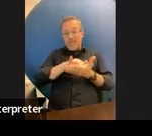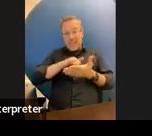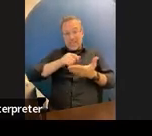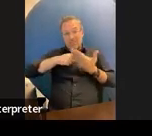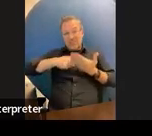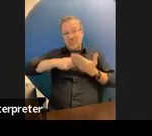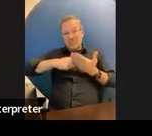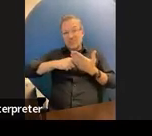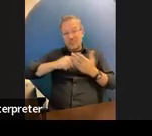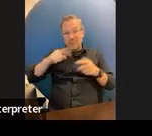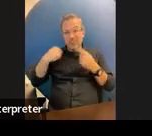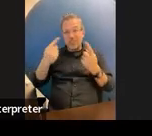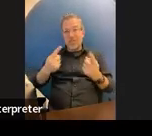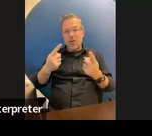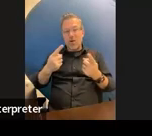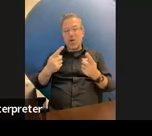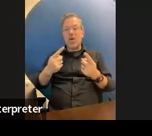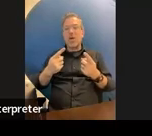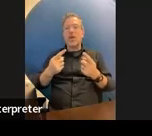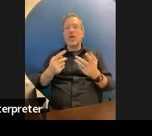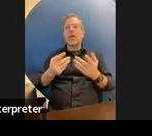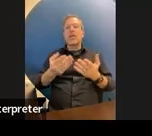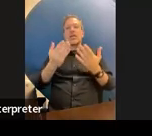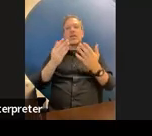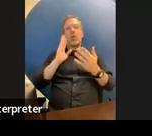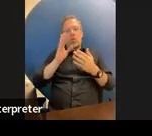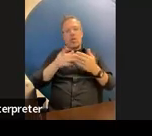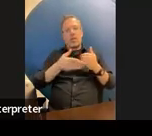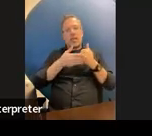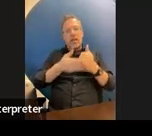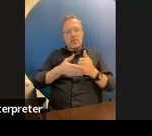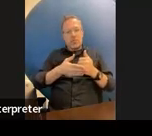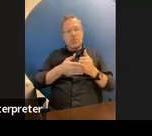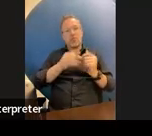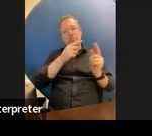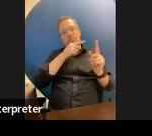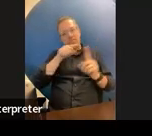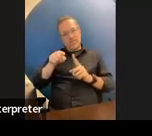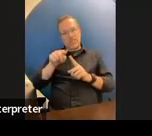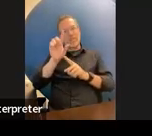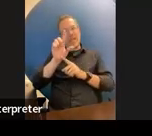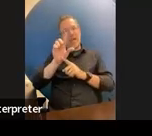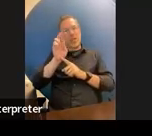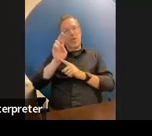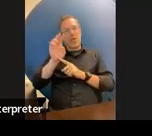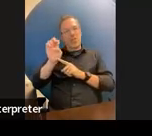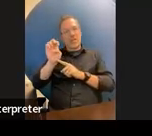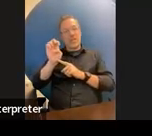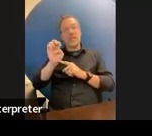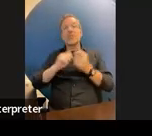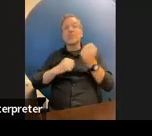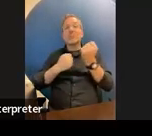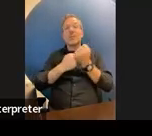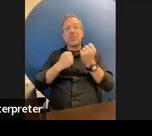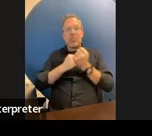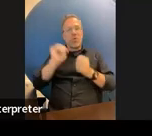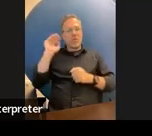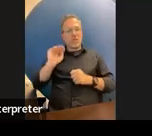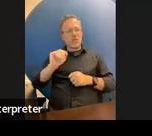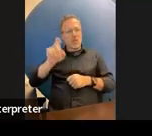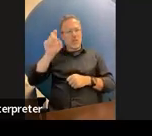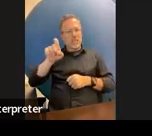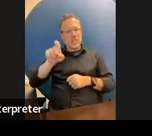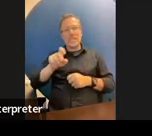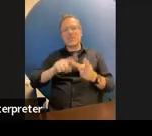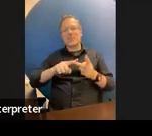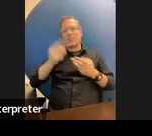leads to the lre conversation right these are these are the supports the child needs these are the services these